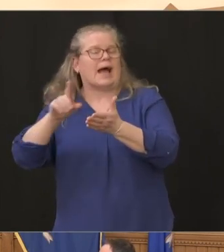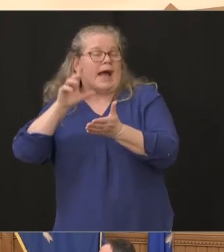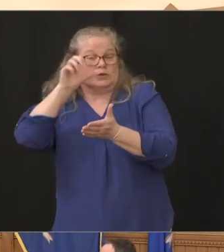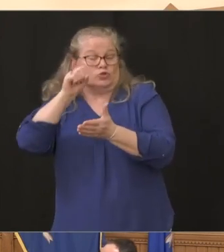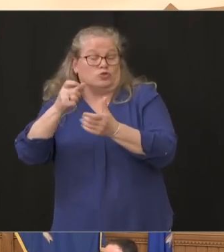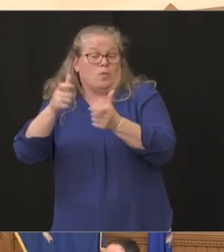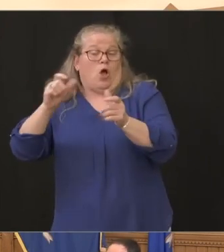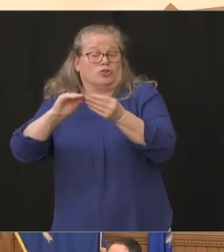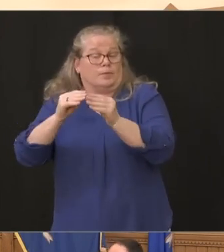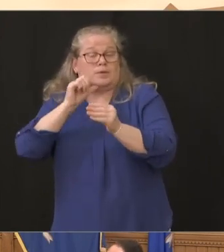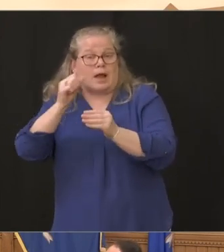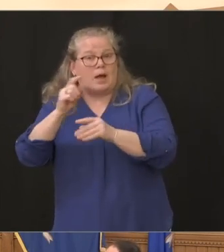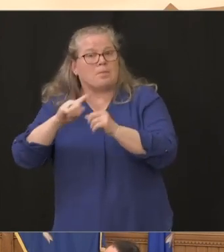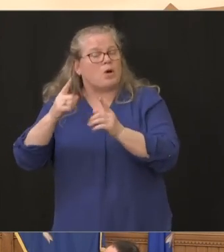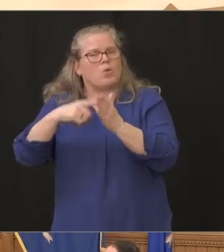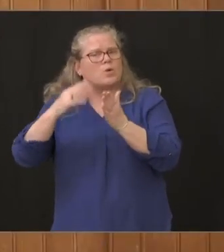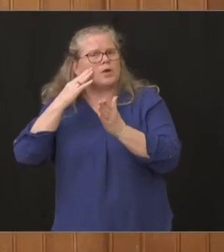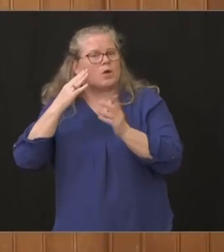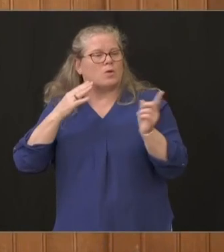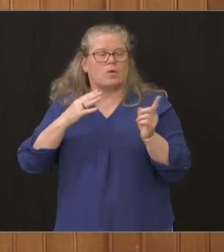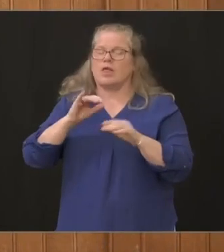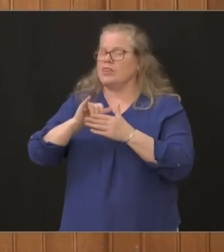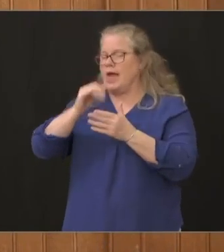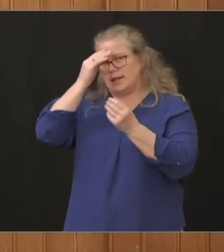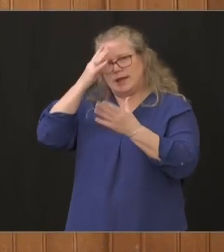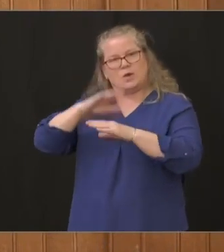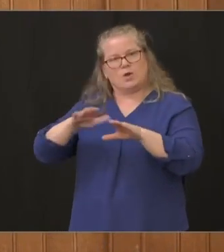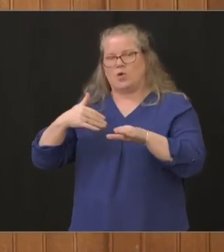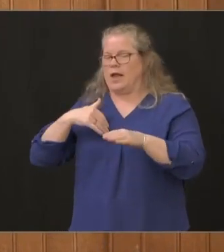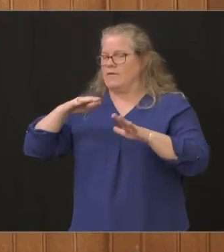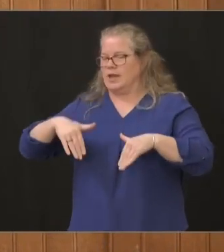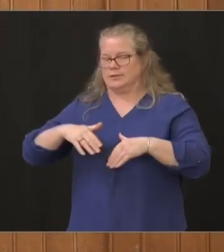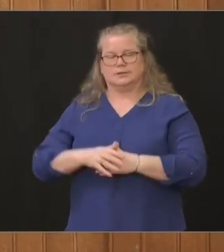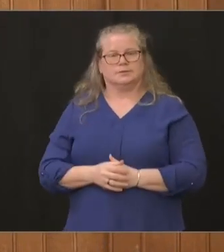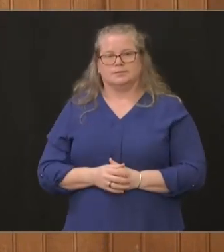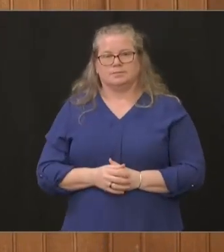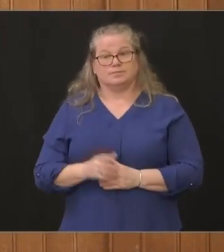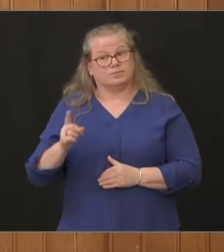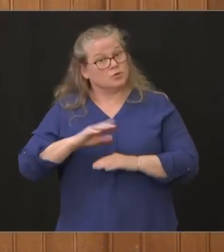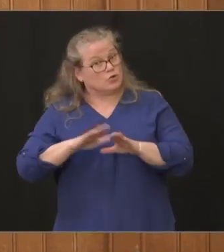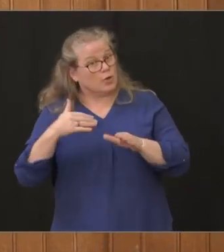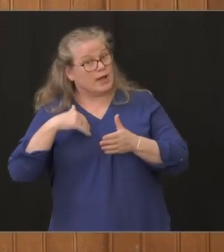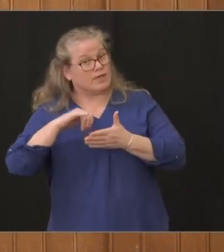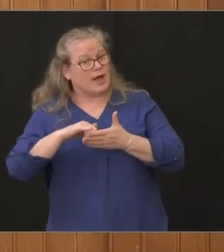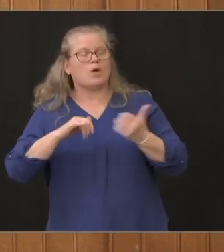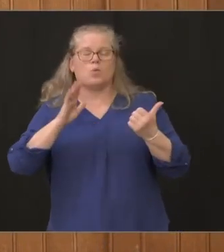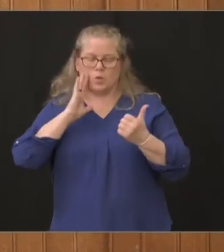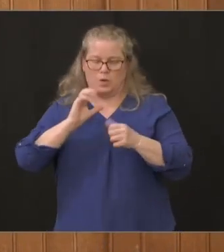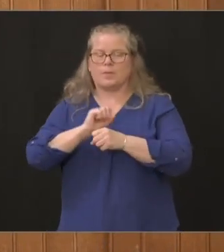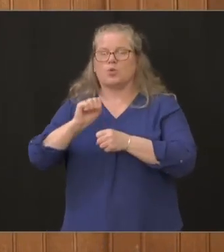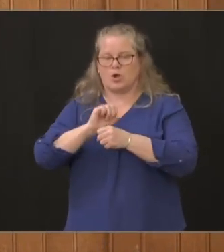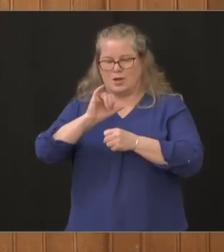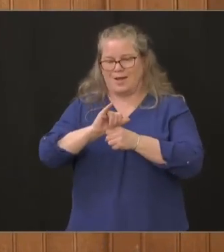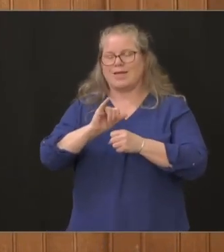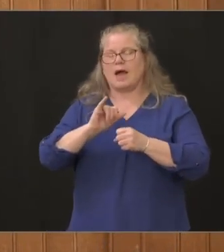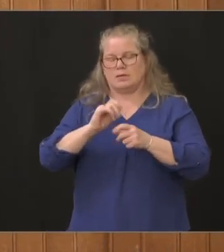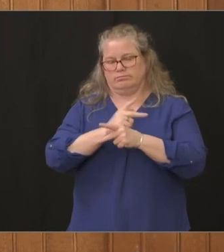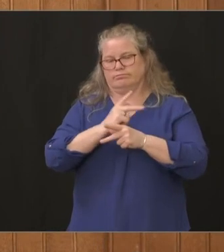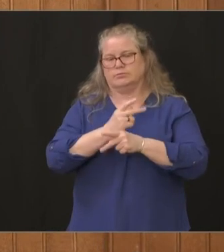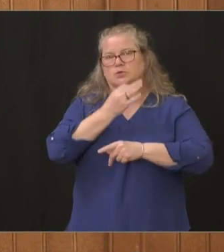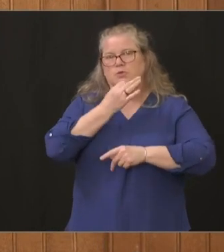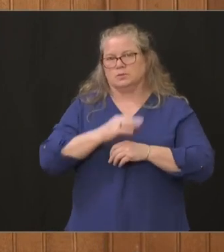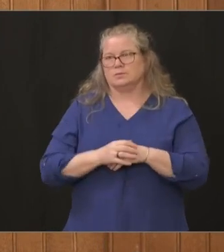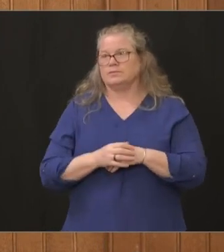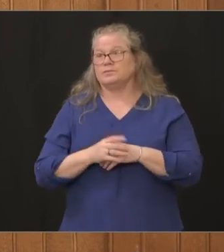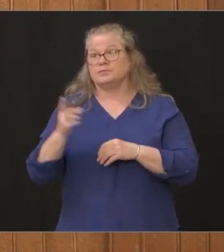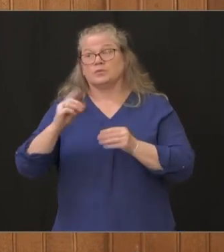what do we know about that not yet we don't we don't have that data aggregated yet yeah we'll be working on that soon so the numbers when you say you know how